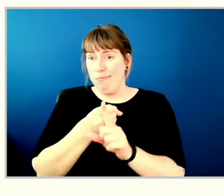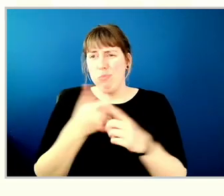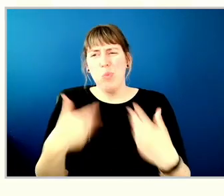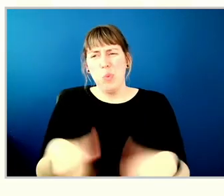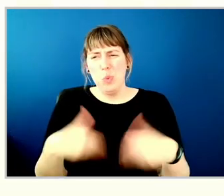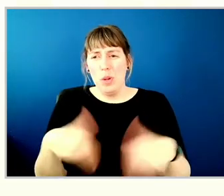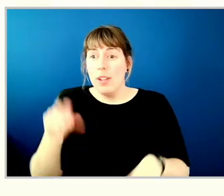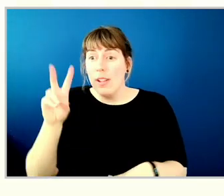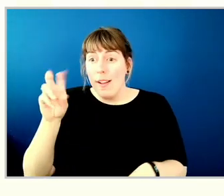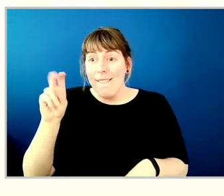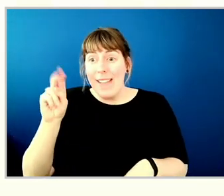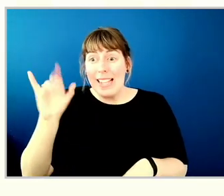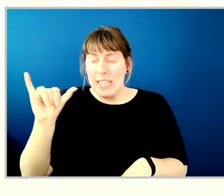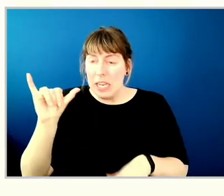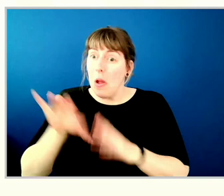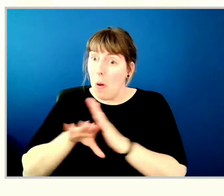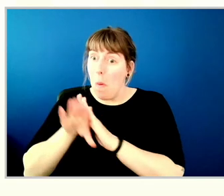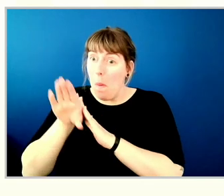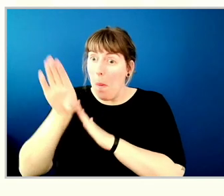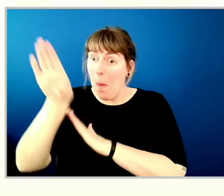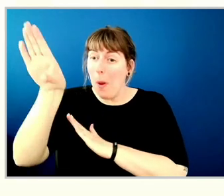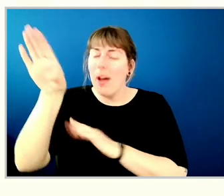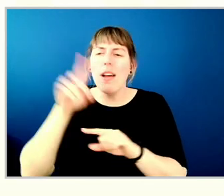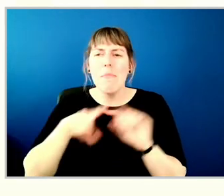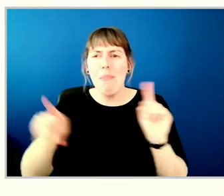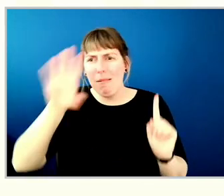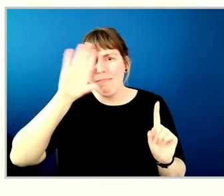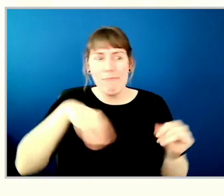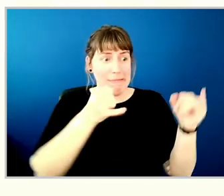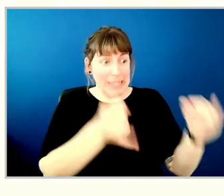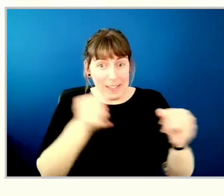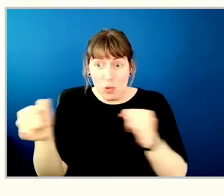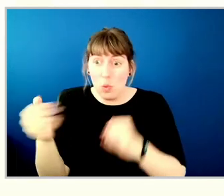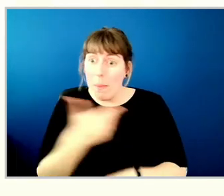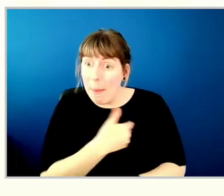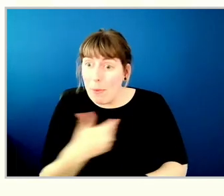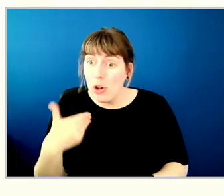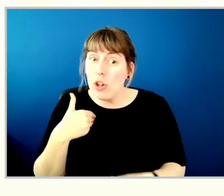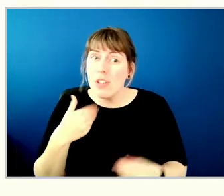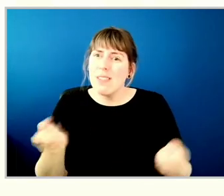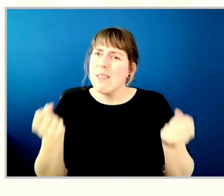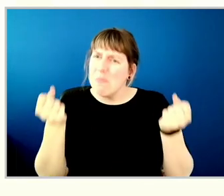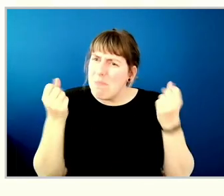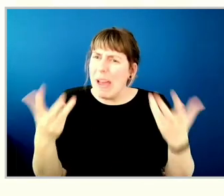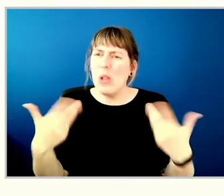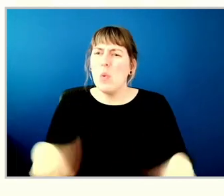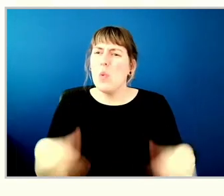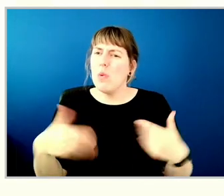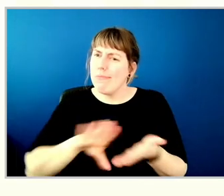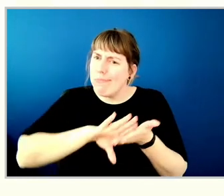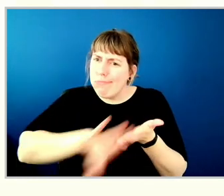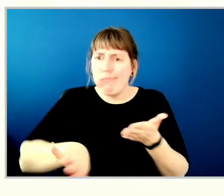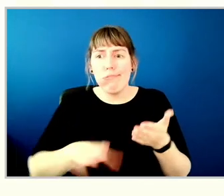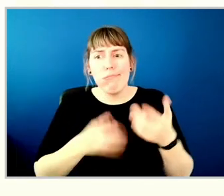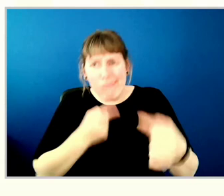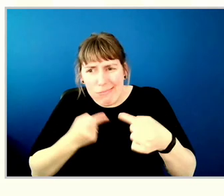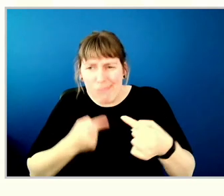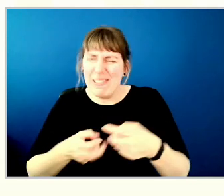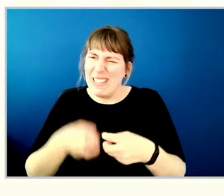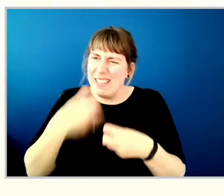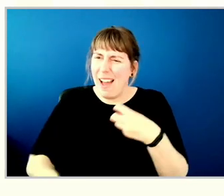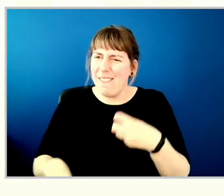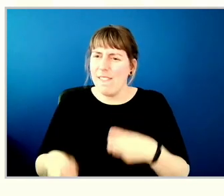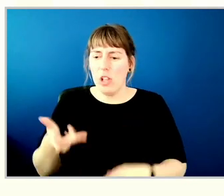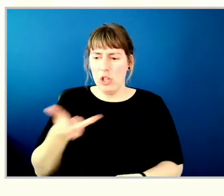Vancity's performance was good, we knew that individual members, many of them had been adversely affected by COVID, and we wanted to be